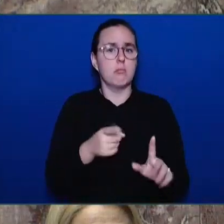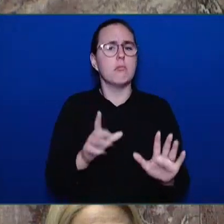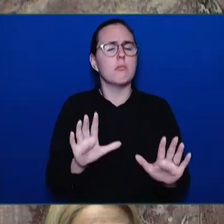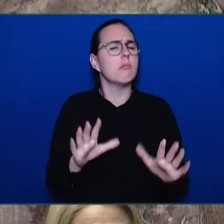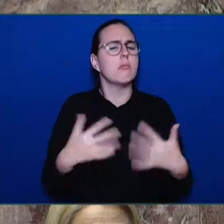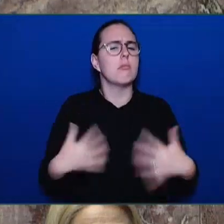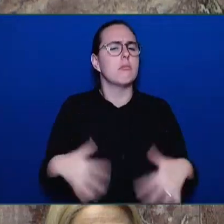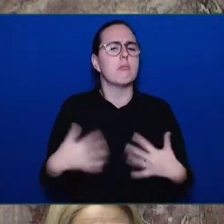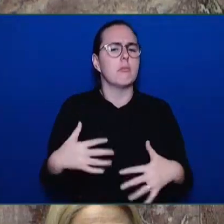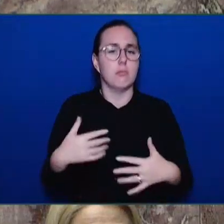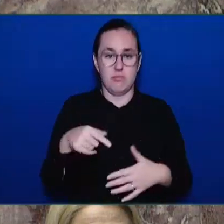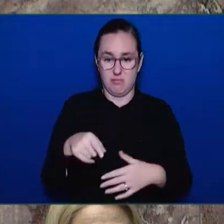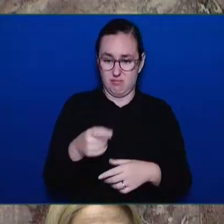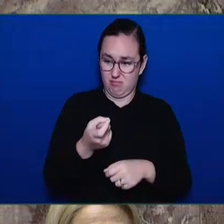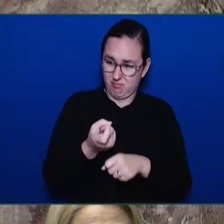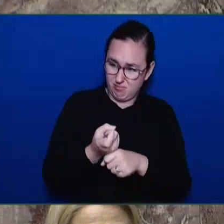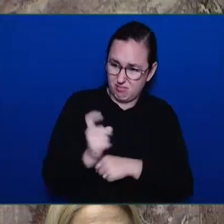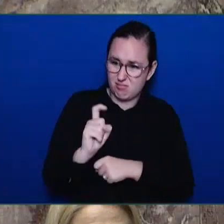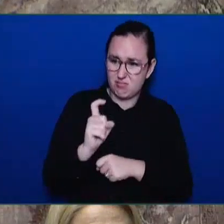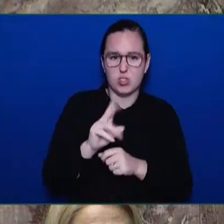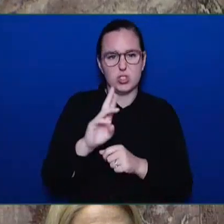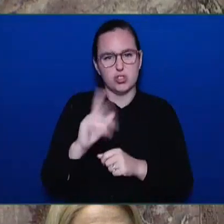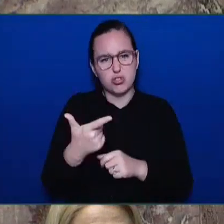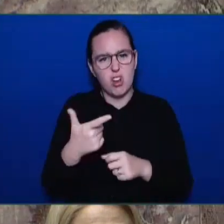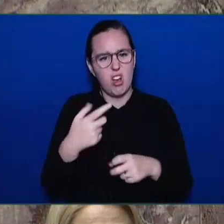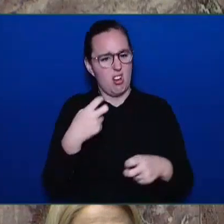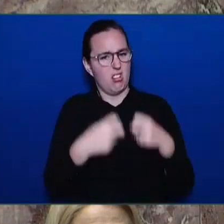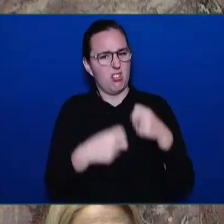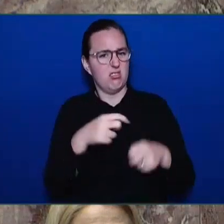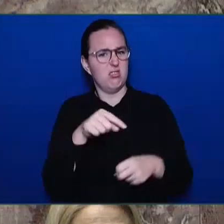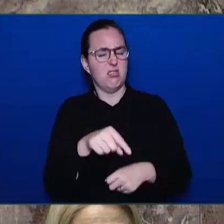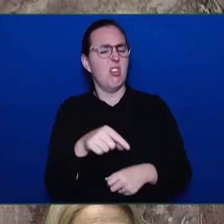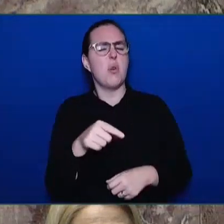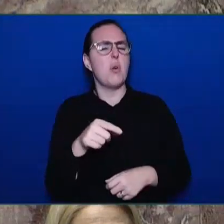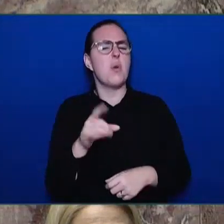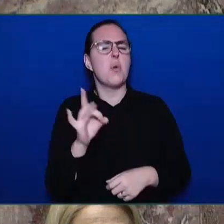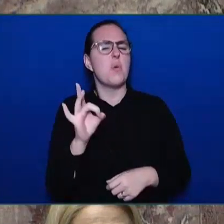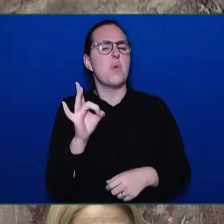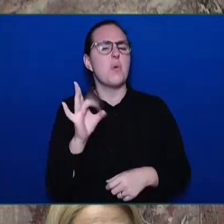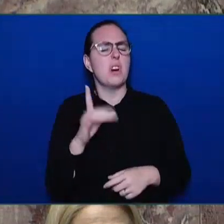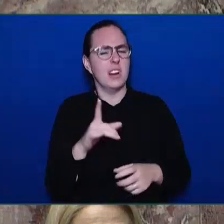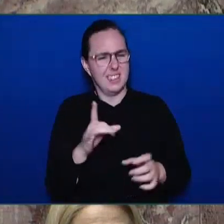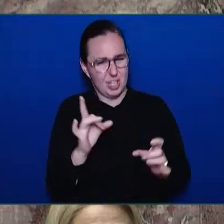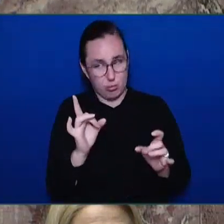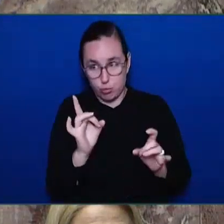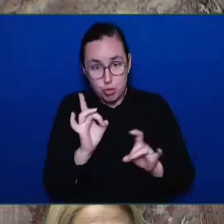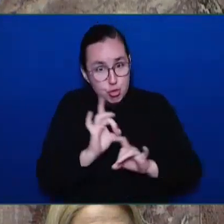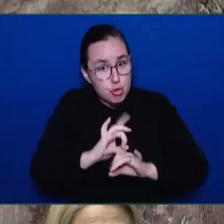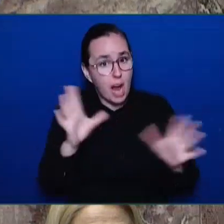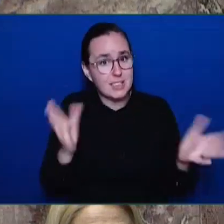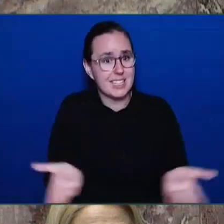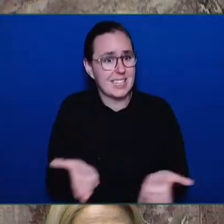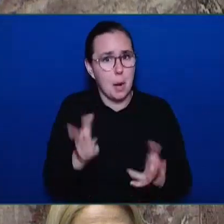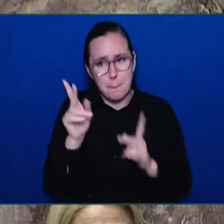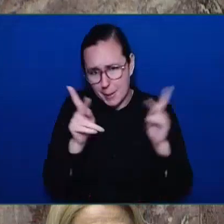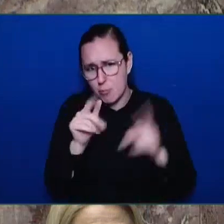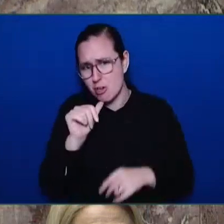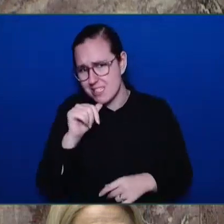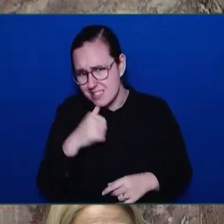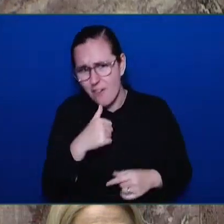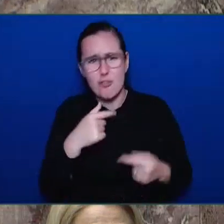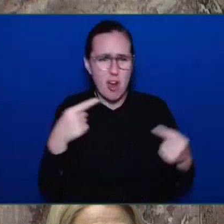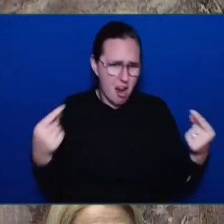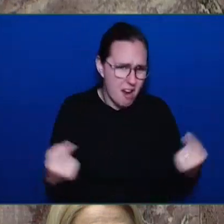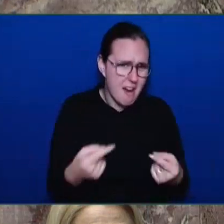this province has taken, that the work that we are doing with respect to harm reduction is absolutely critical in